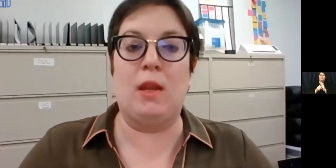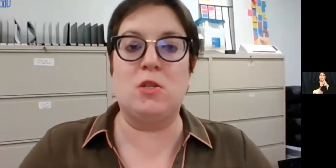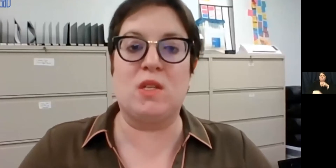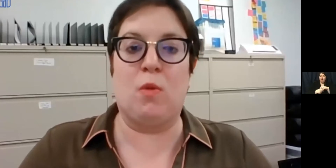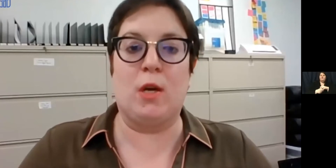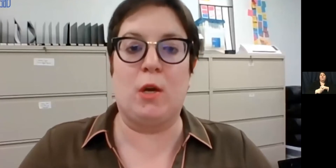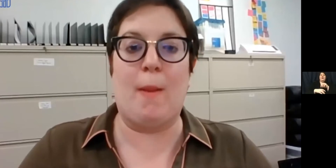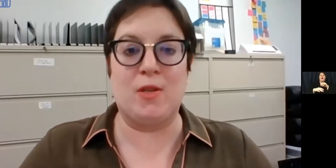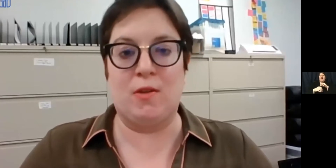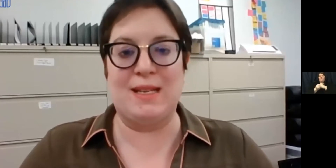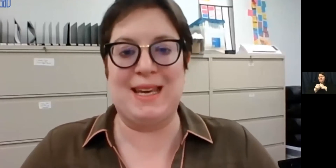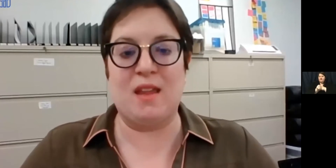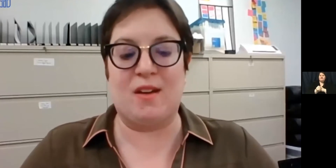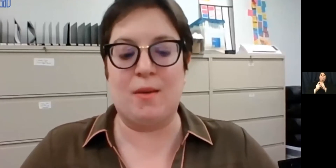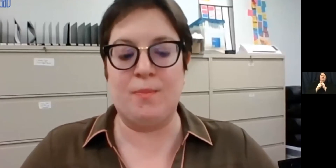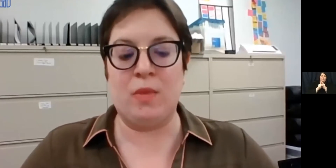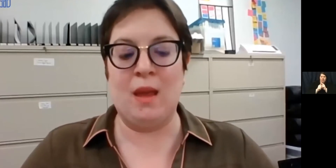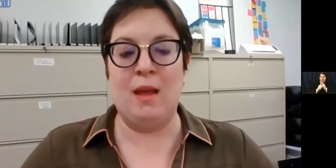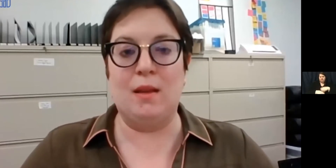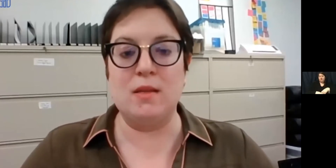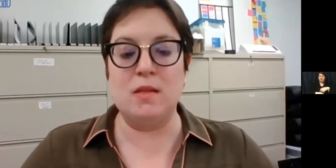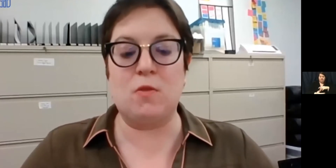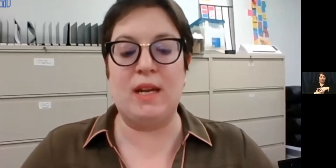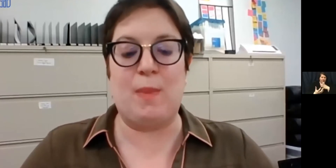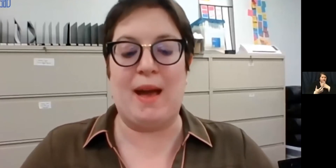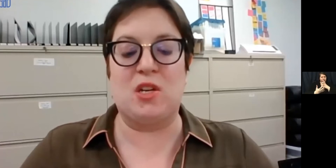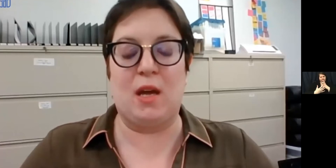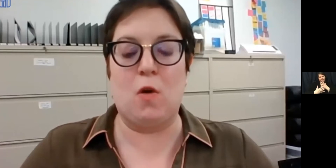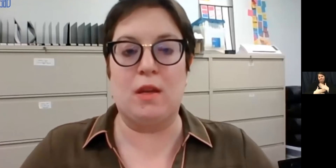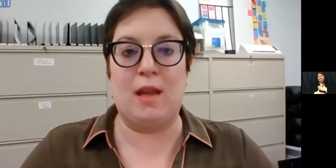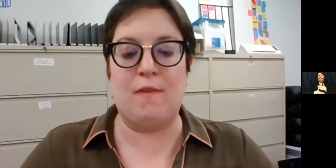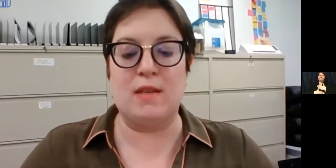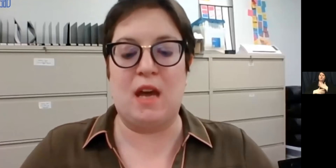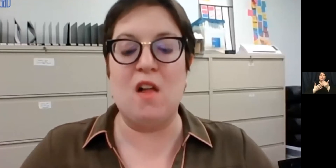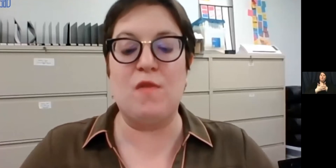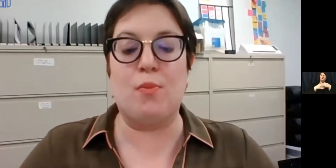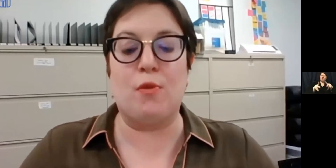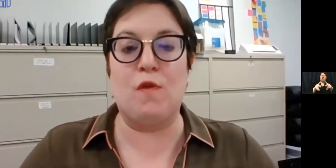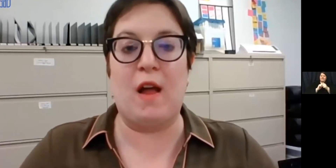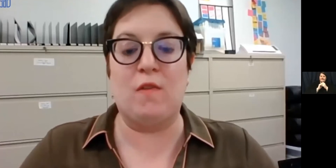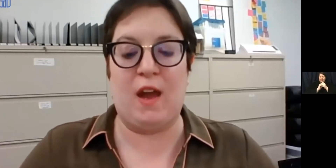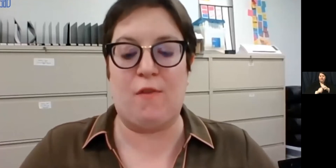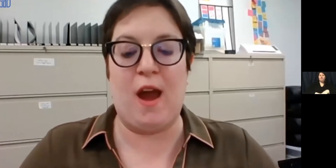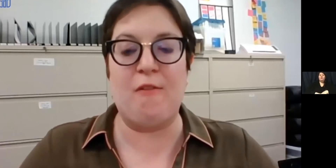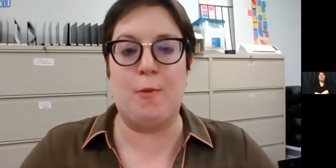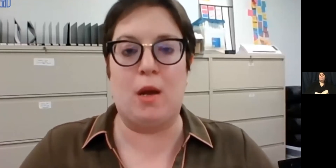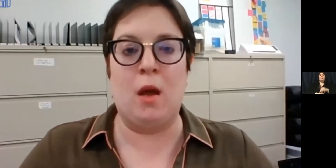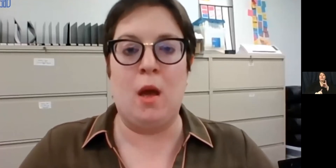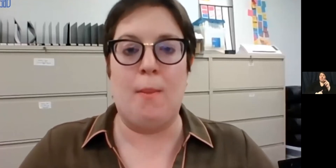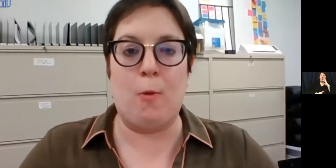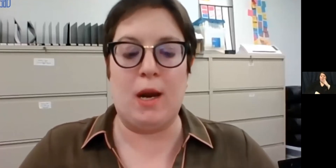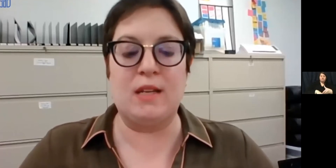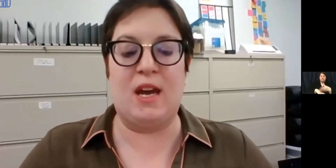and willing to explore new opportunities together. Lynn's greatest passion and goal in life is to help improve health care for